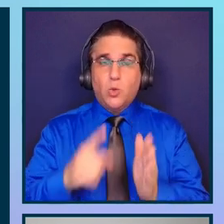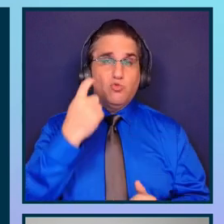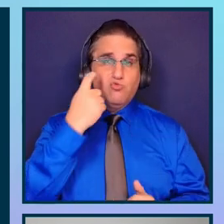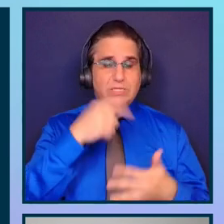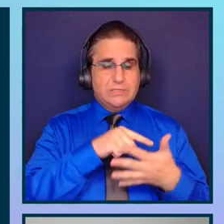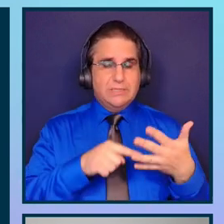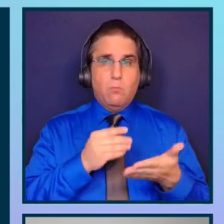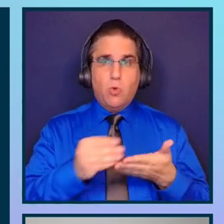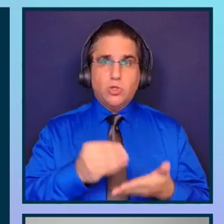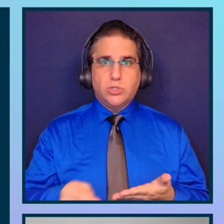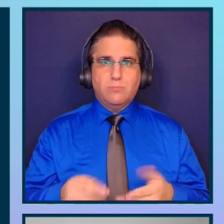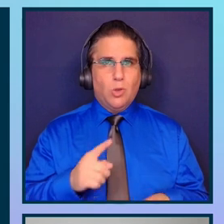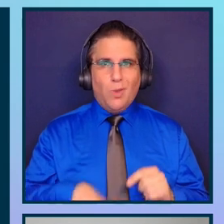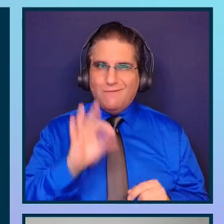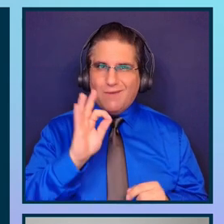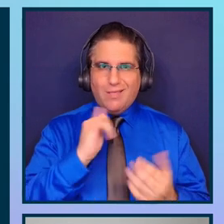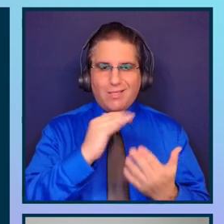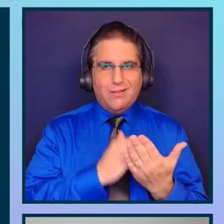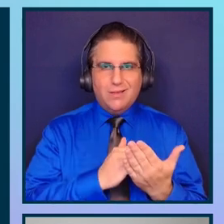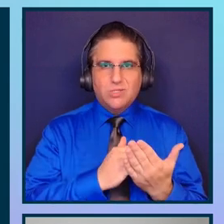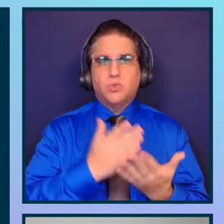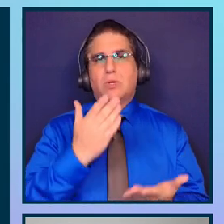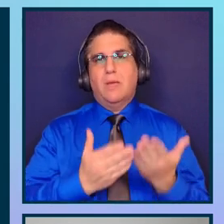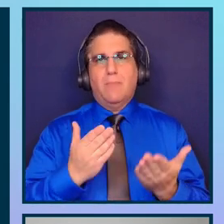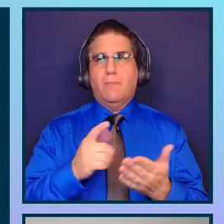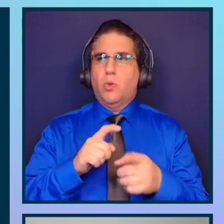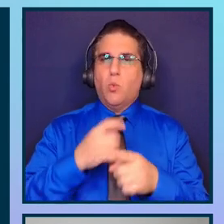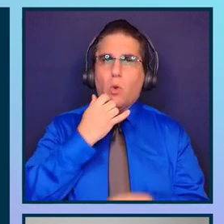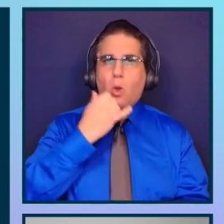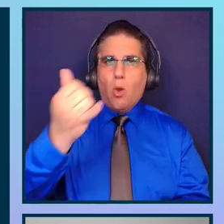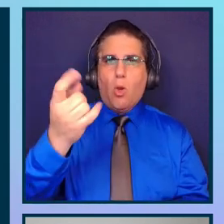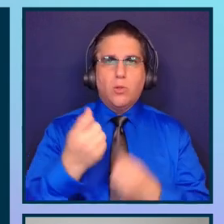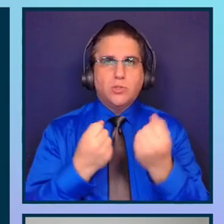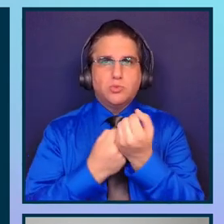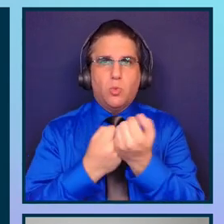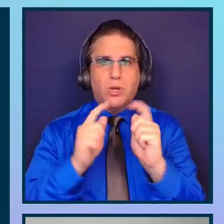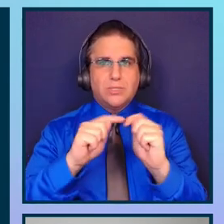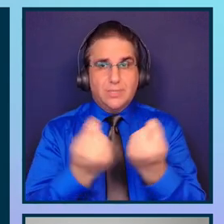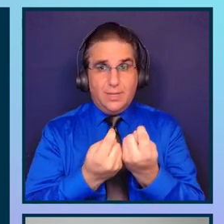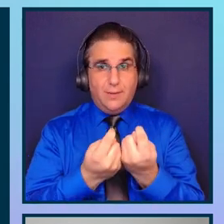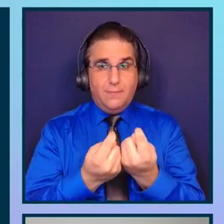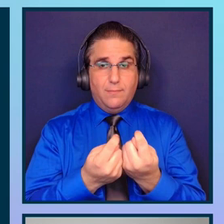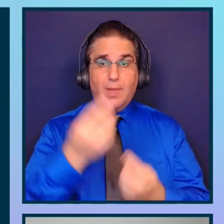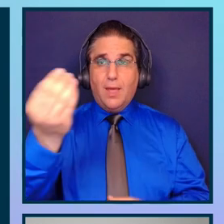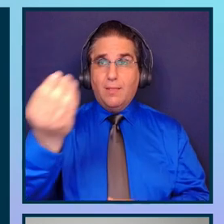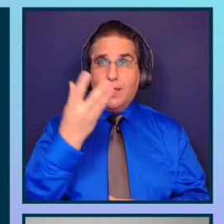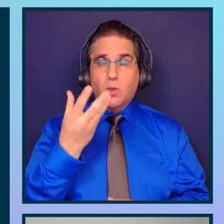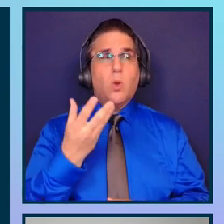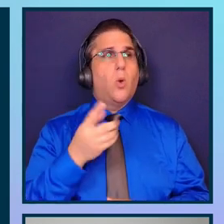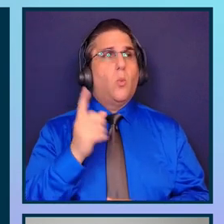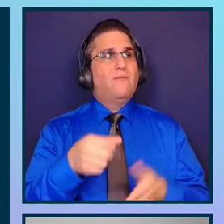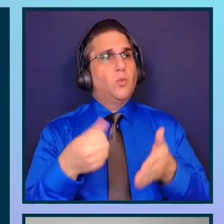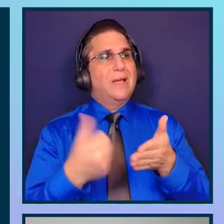but you don't know how to find them. So you might want to call the support team and they're going to tell you something oh you need to click on the button